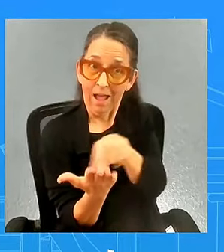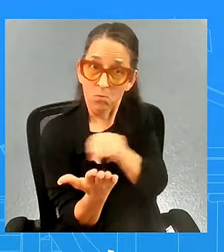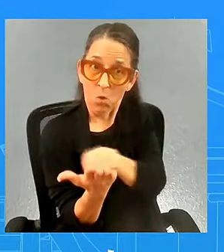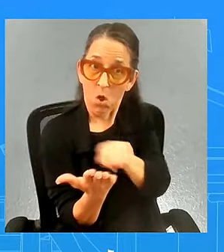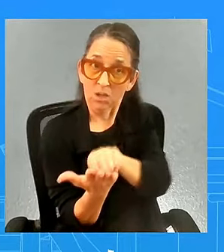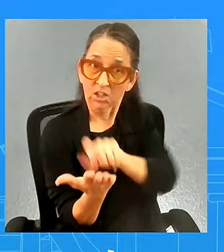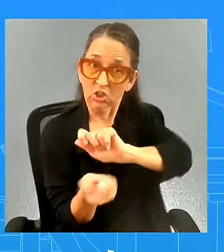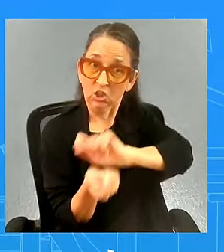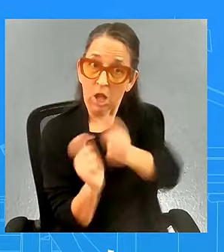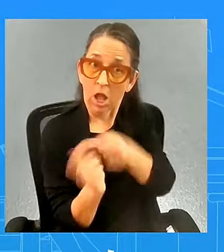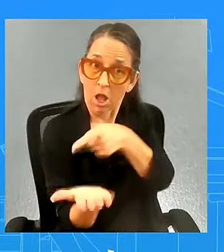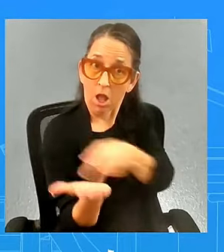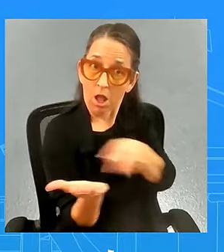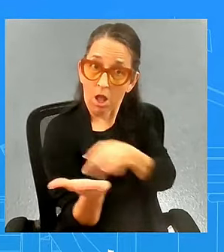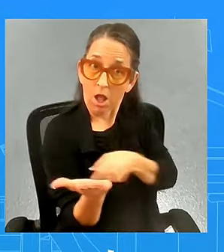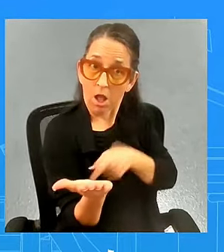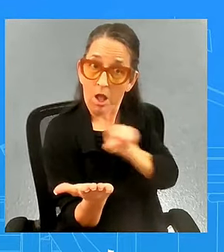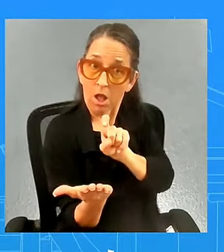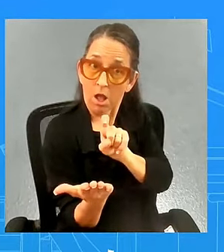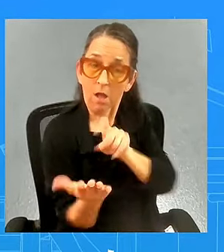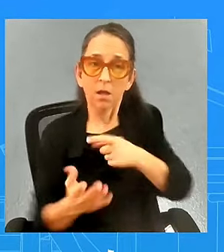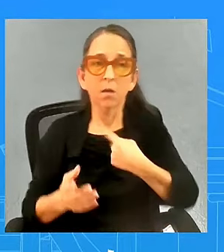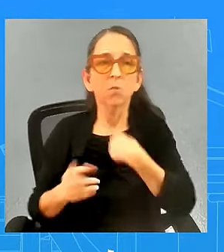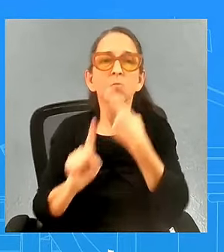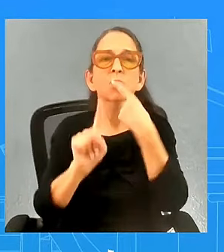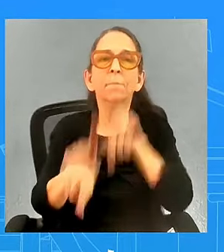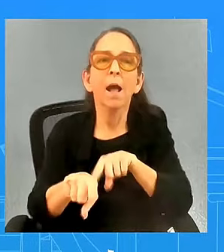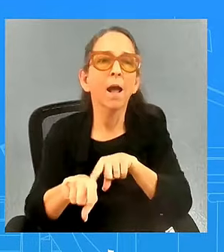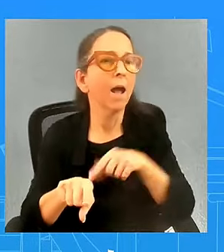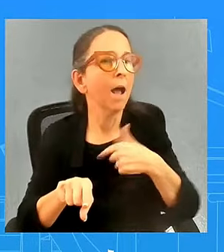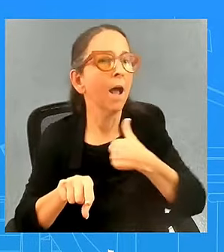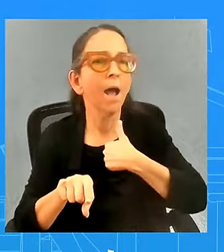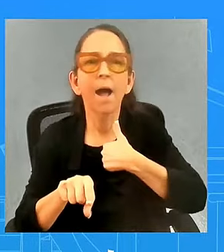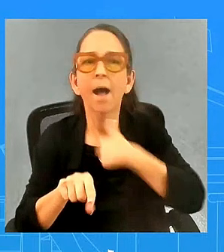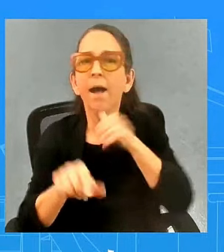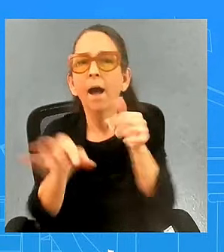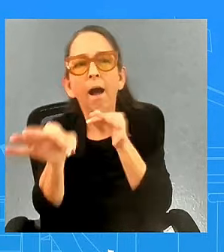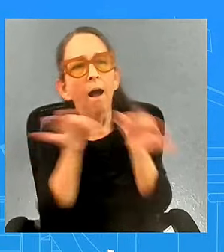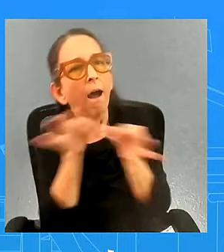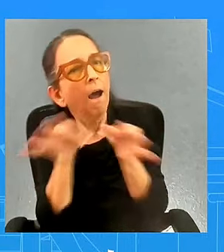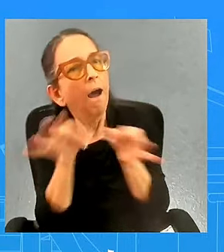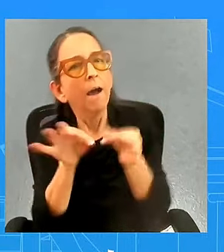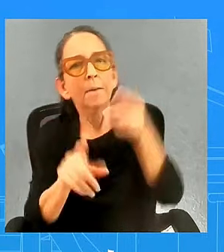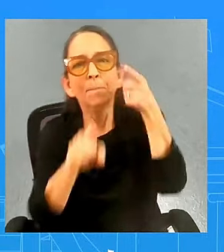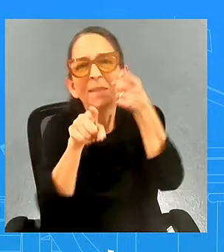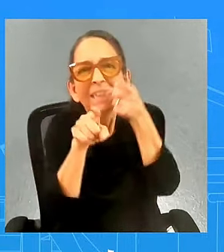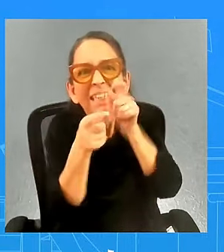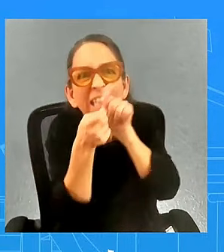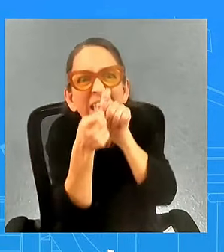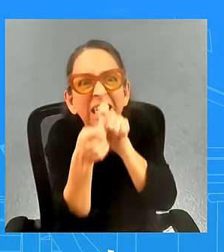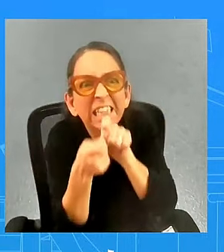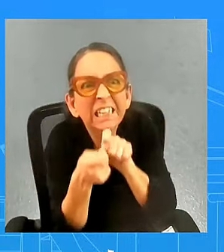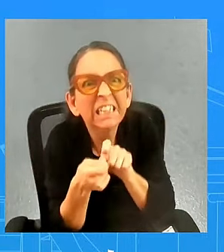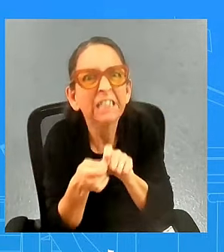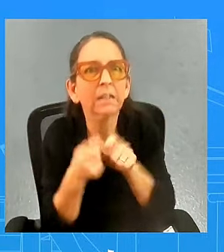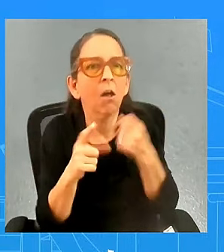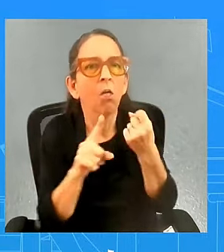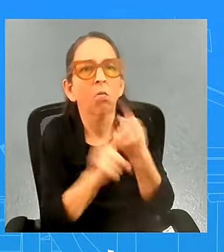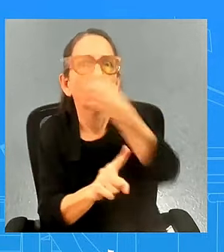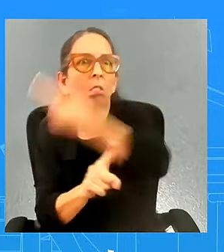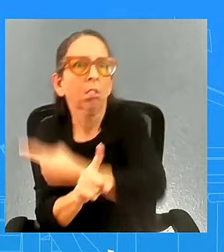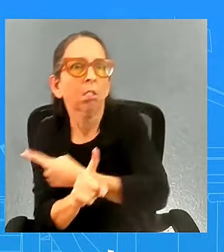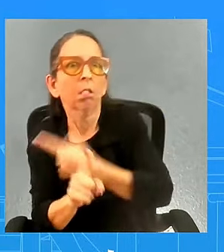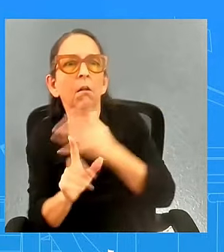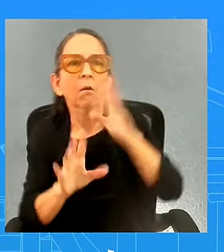a couple things i i'm not going to get into specific here it's not unusual for a president or the vice president or any elected official to have